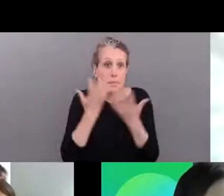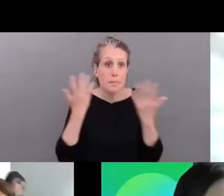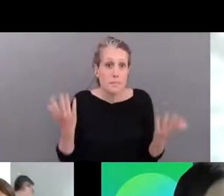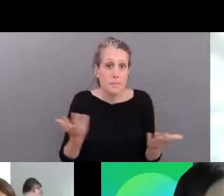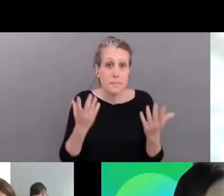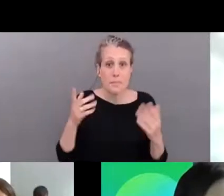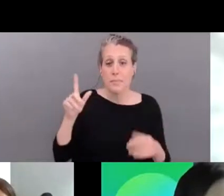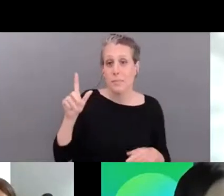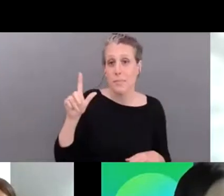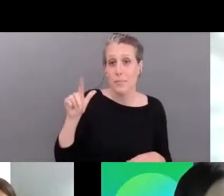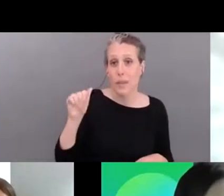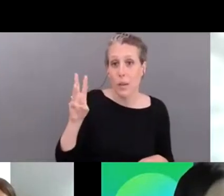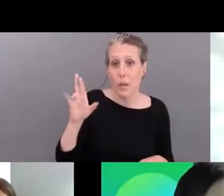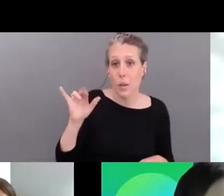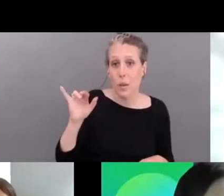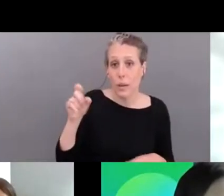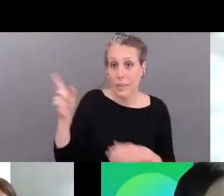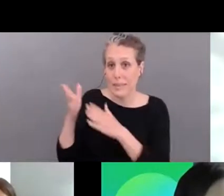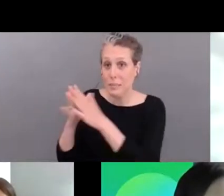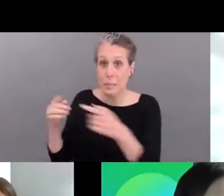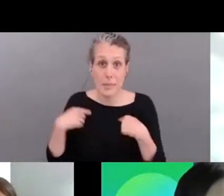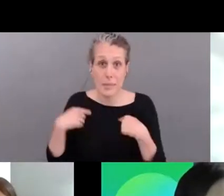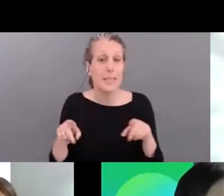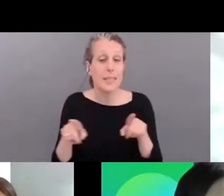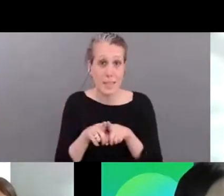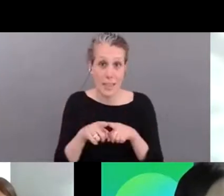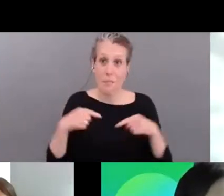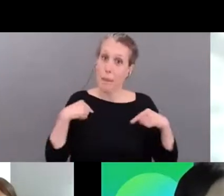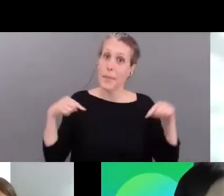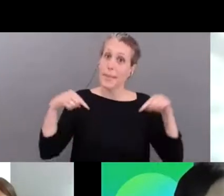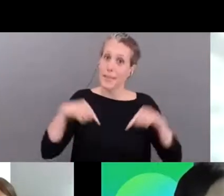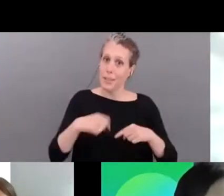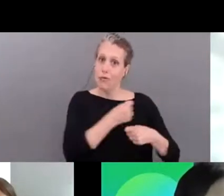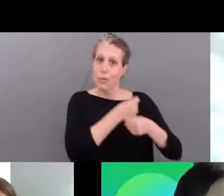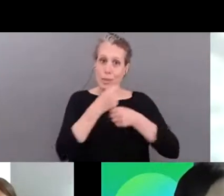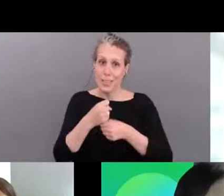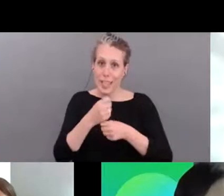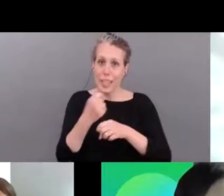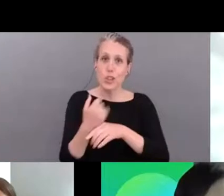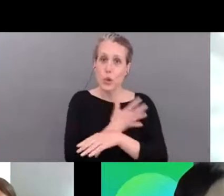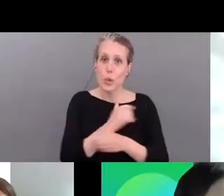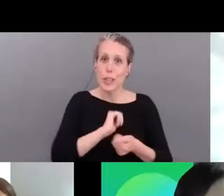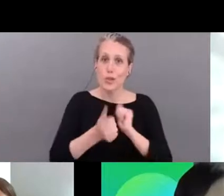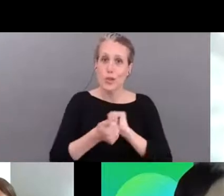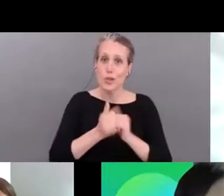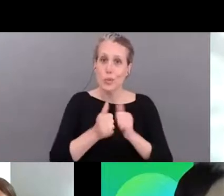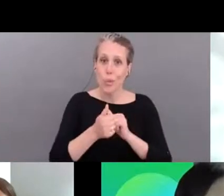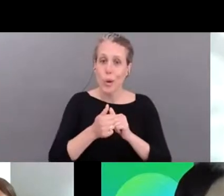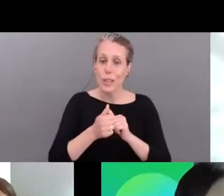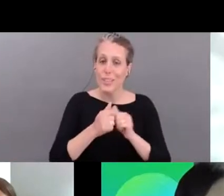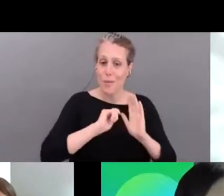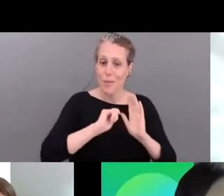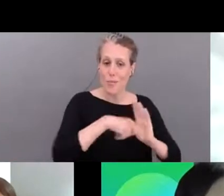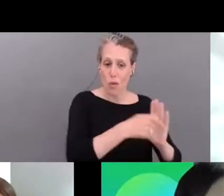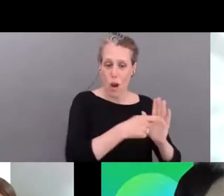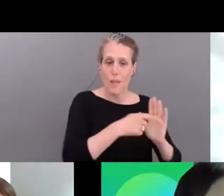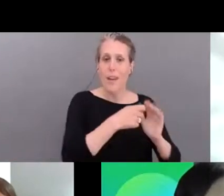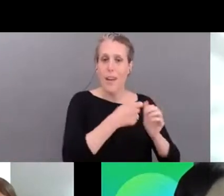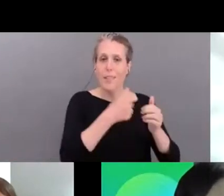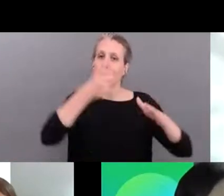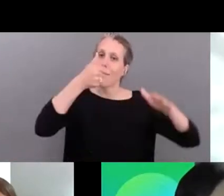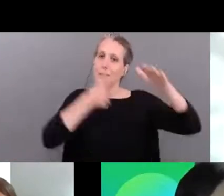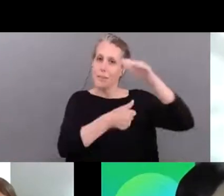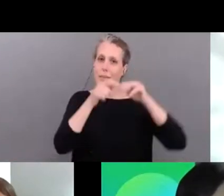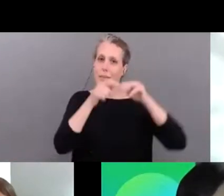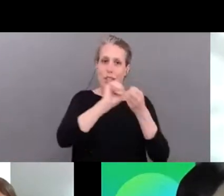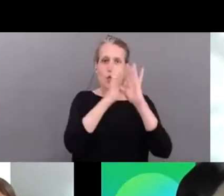as laurie said i'm here to present the project uh green sports hub europe that has been funded by the erasmus plus program and let's move